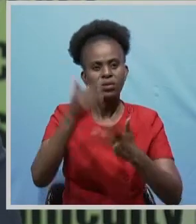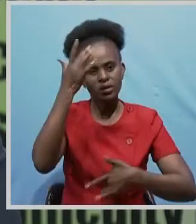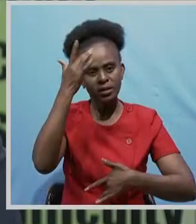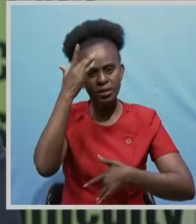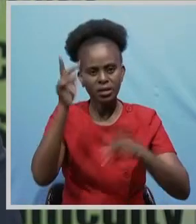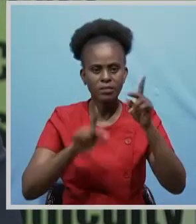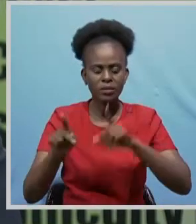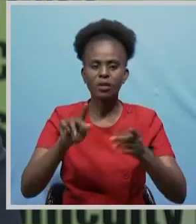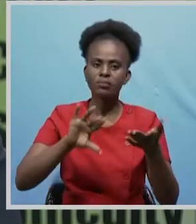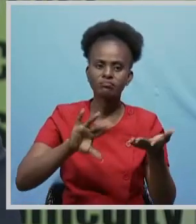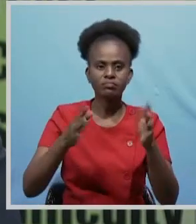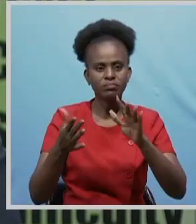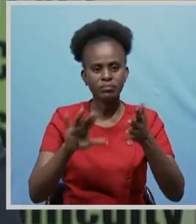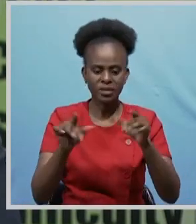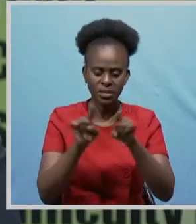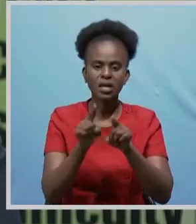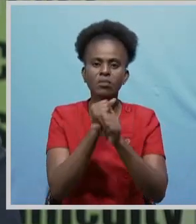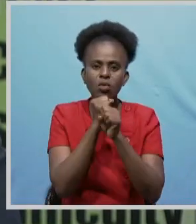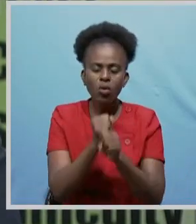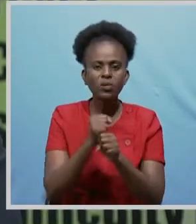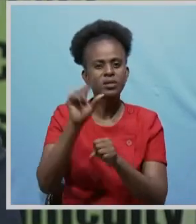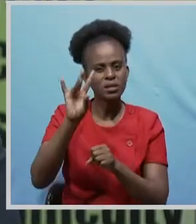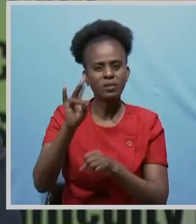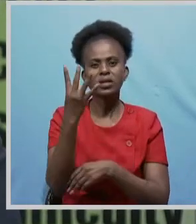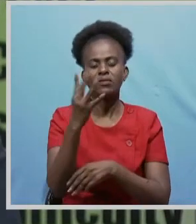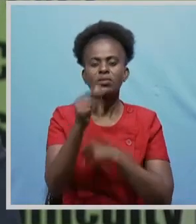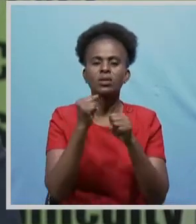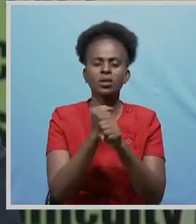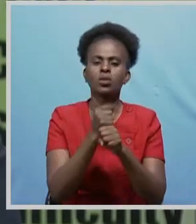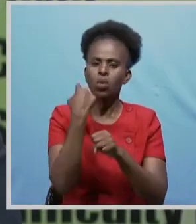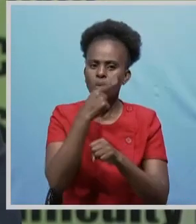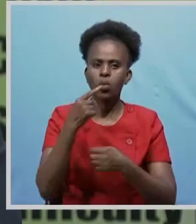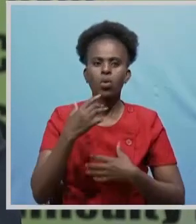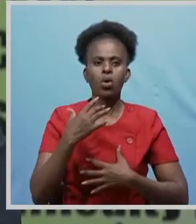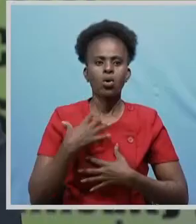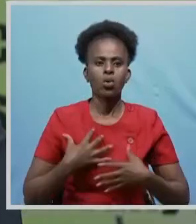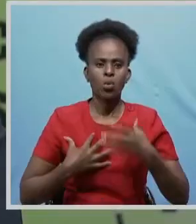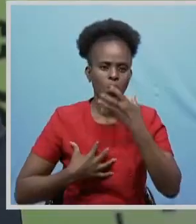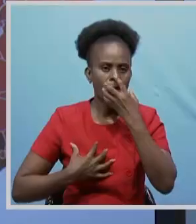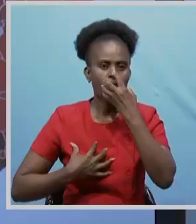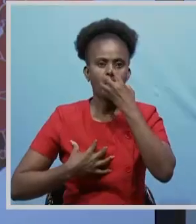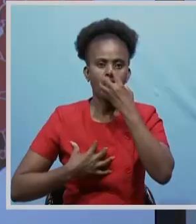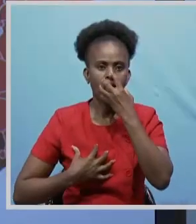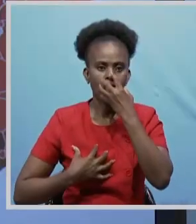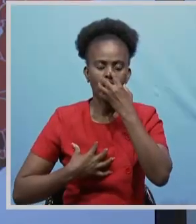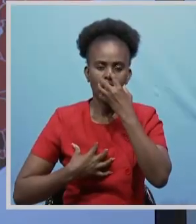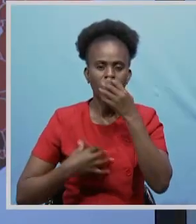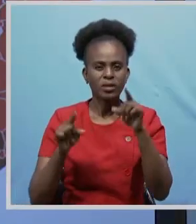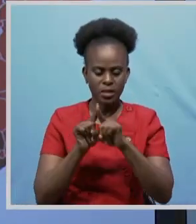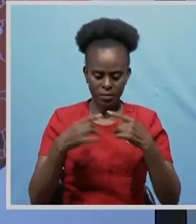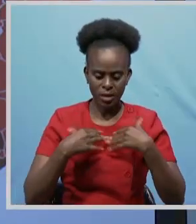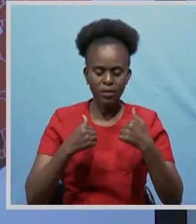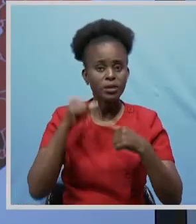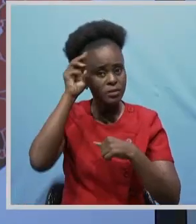stable, including the 74-year-old man who was surviving on intermittent oxygen support. The health minister